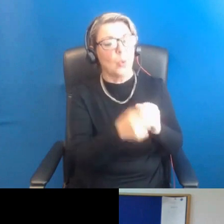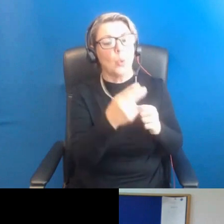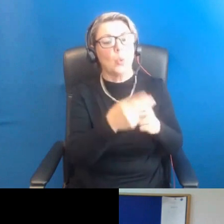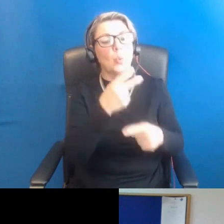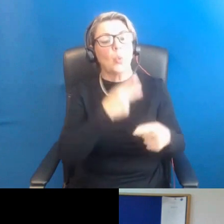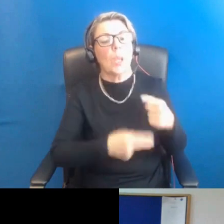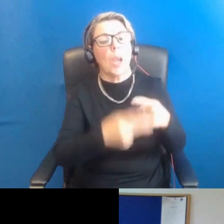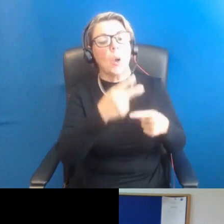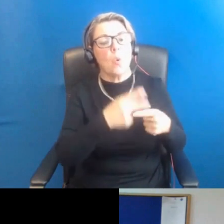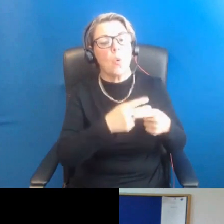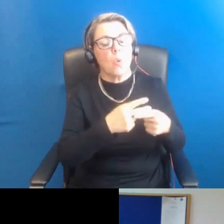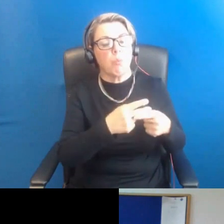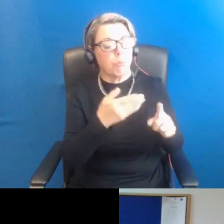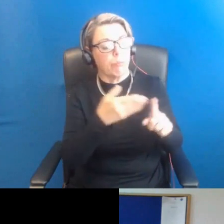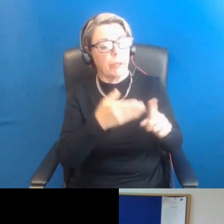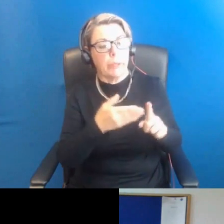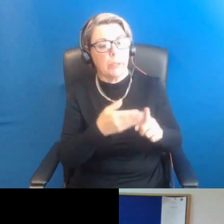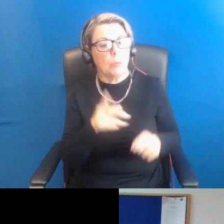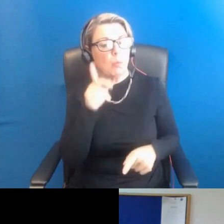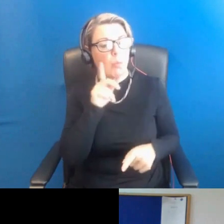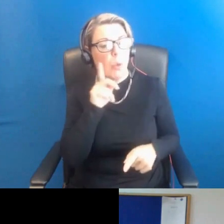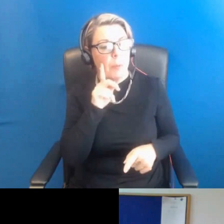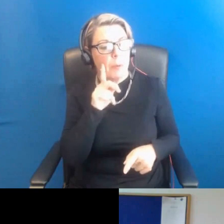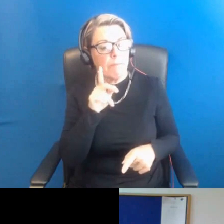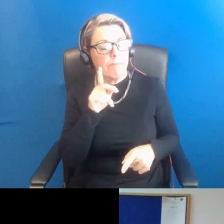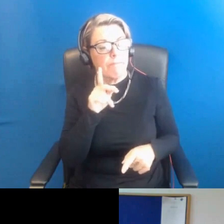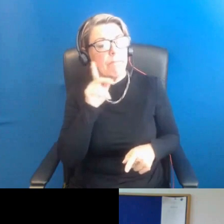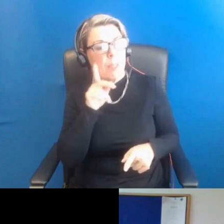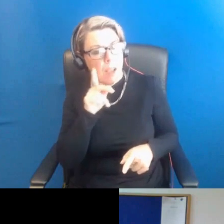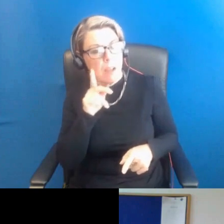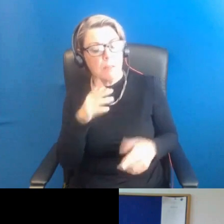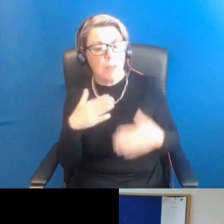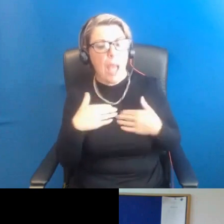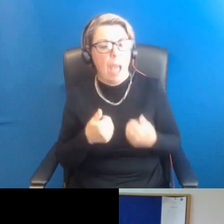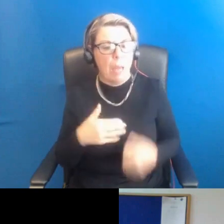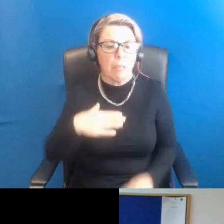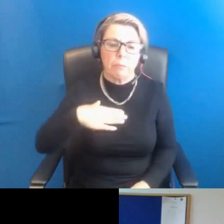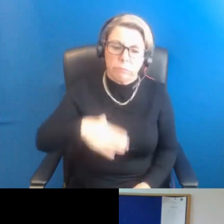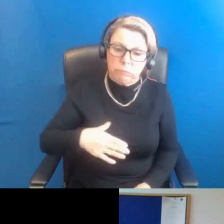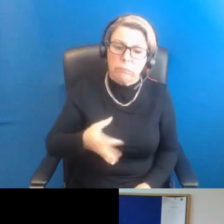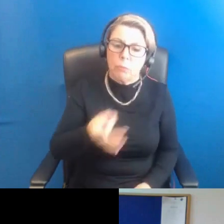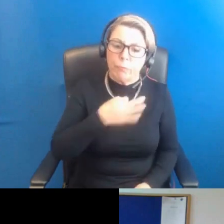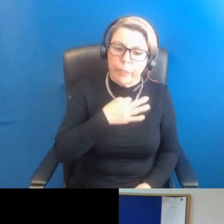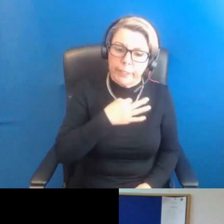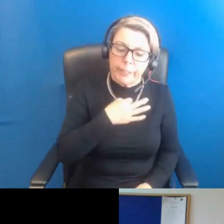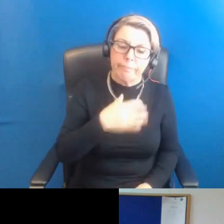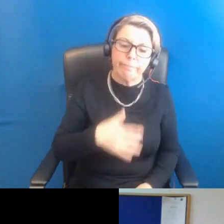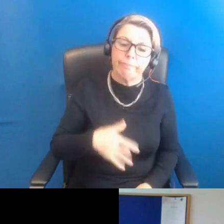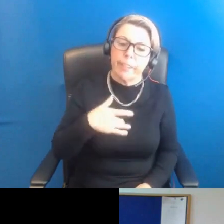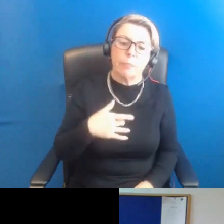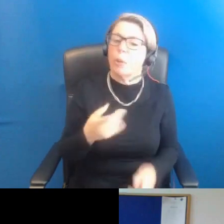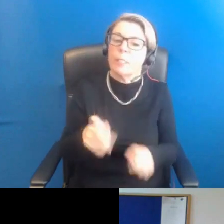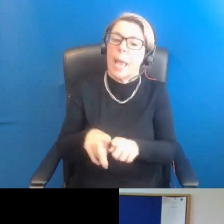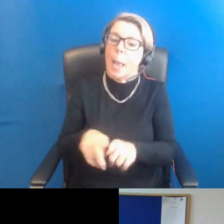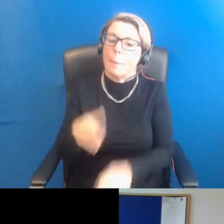that women and girls experience various health needs and risks during their lives, which are not the same as those of men.